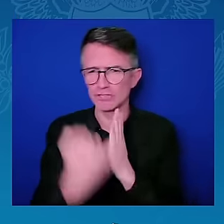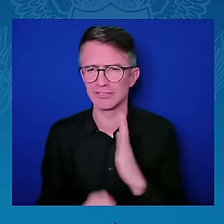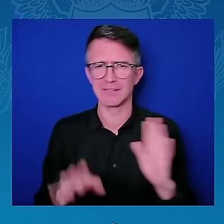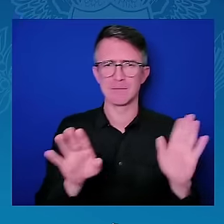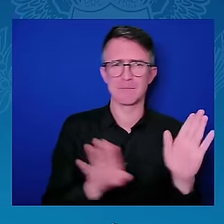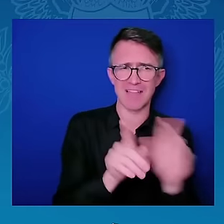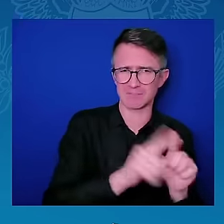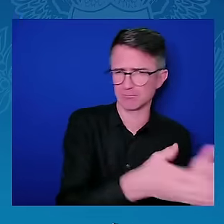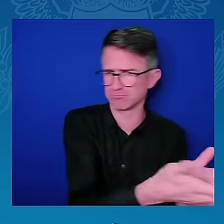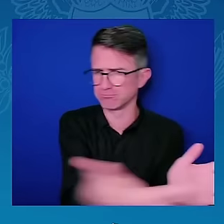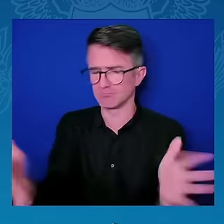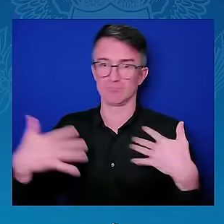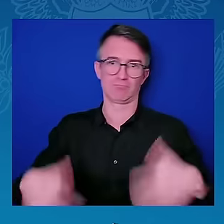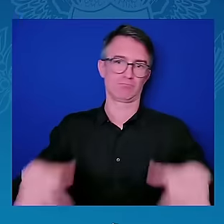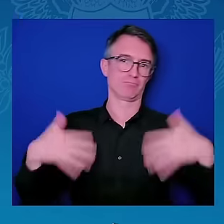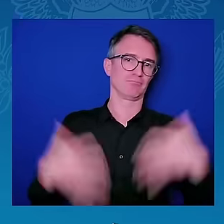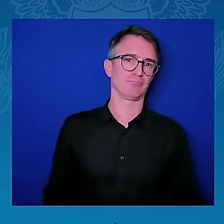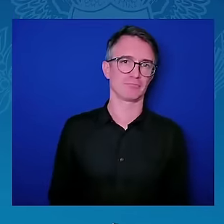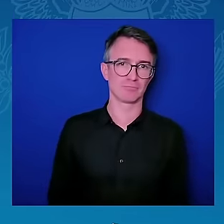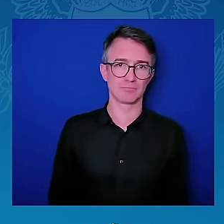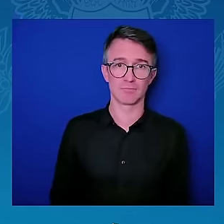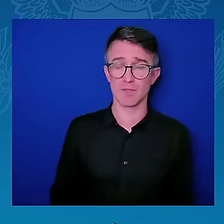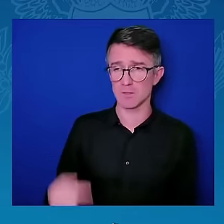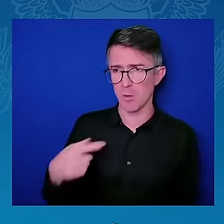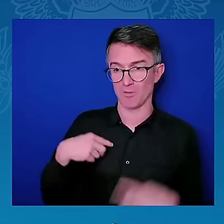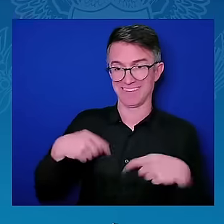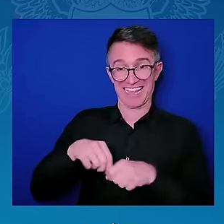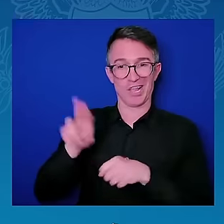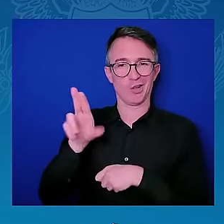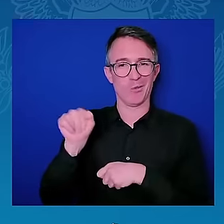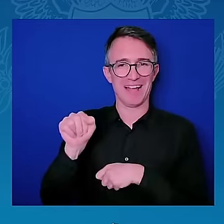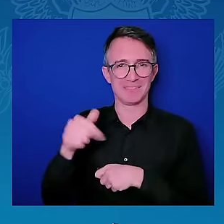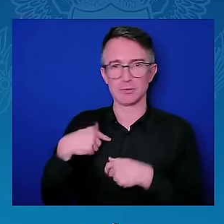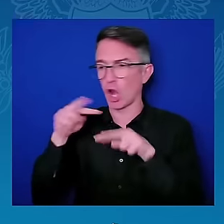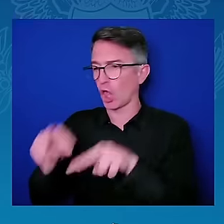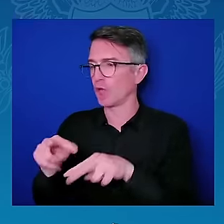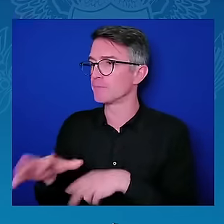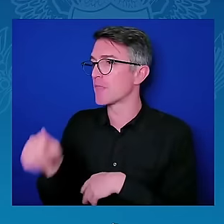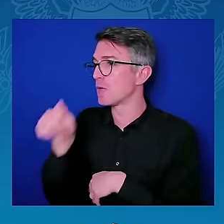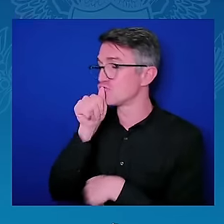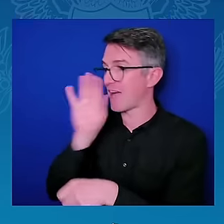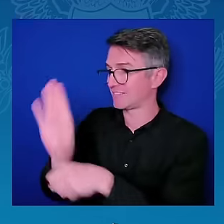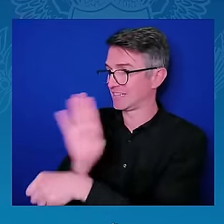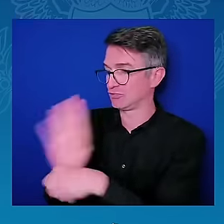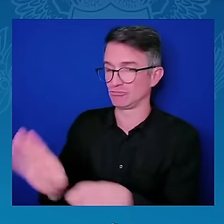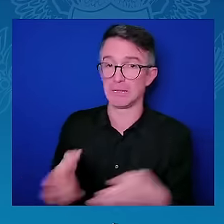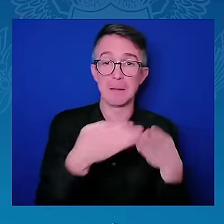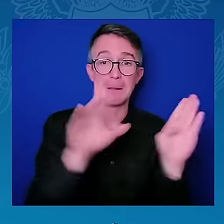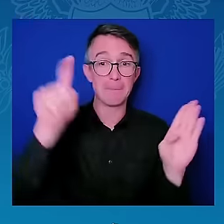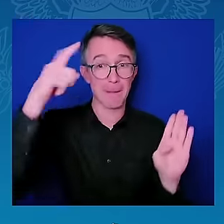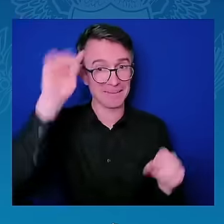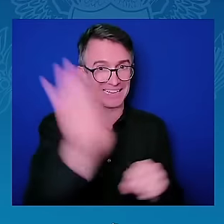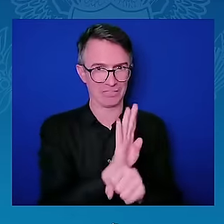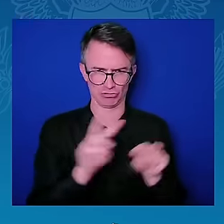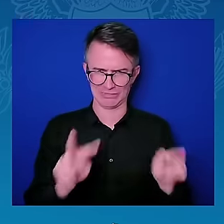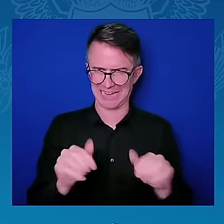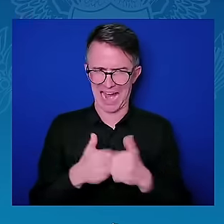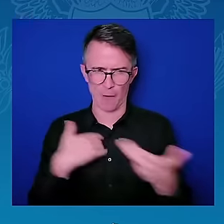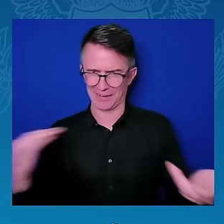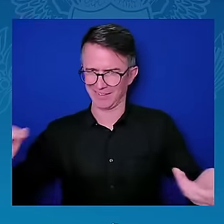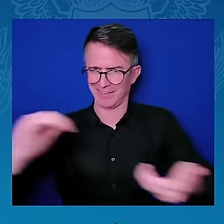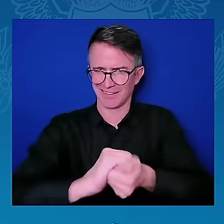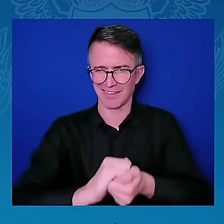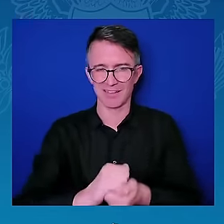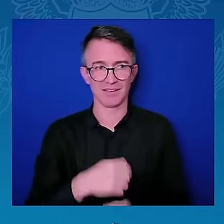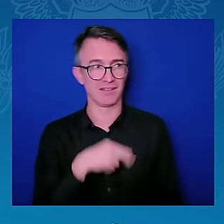extraordinary opportunity for continued investment writ large in innovation. Thinking about what